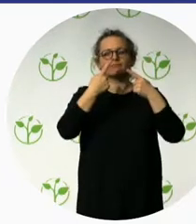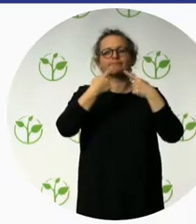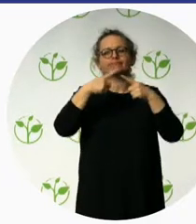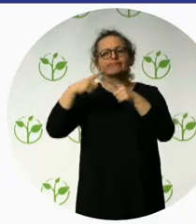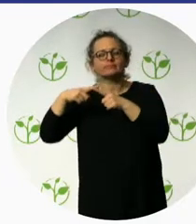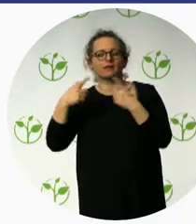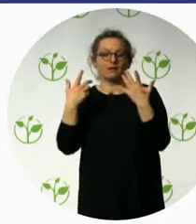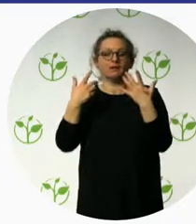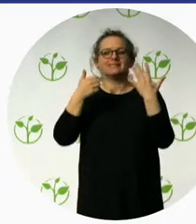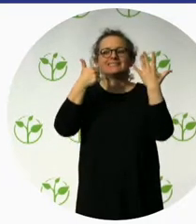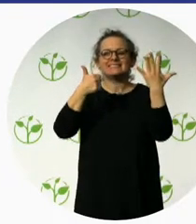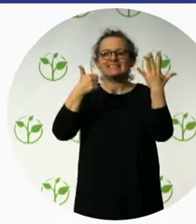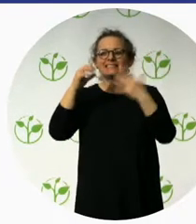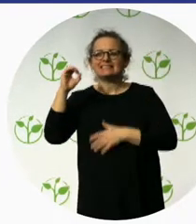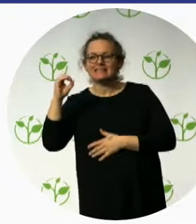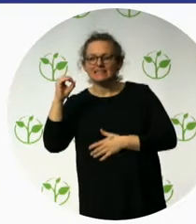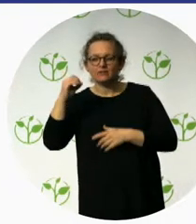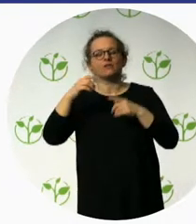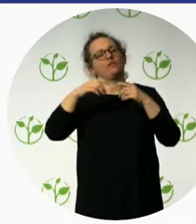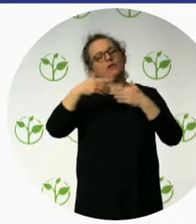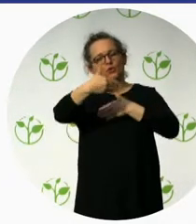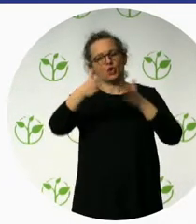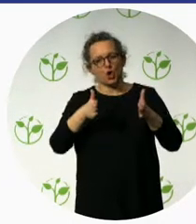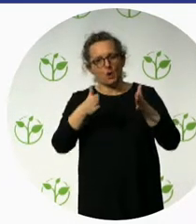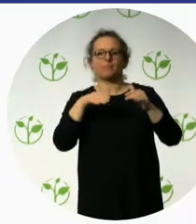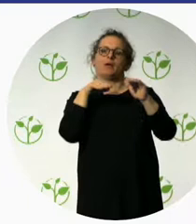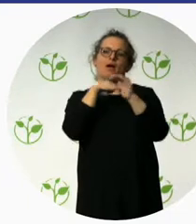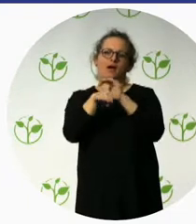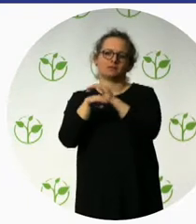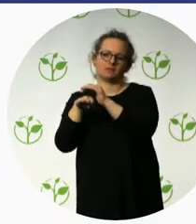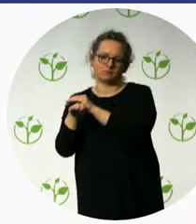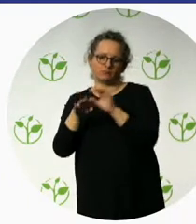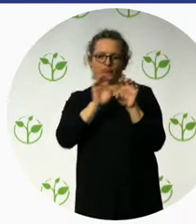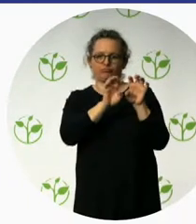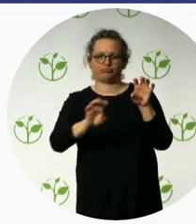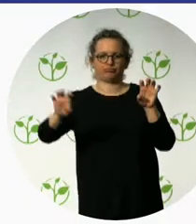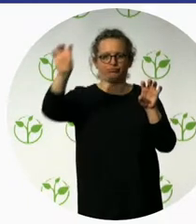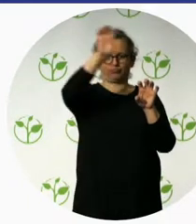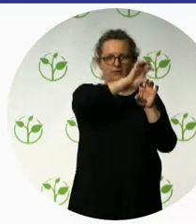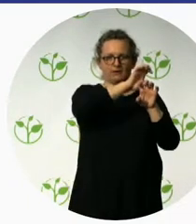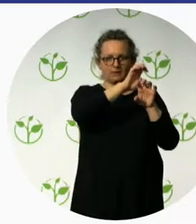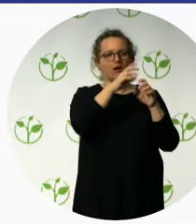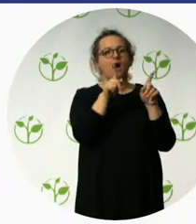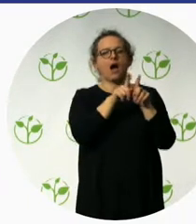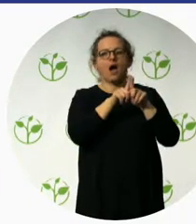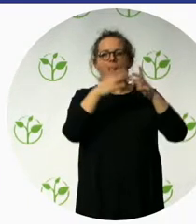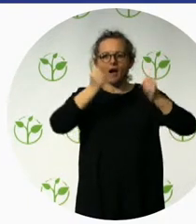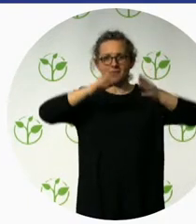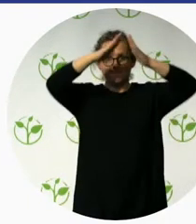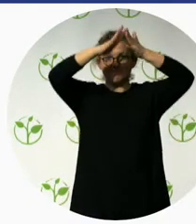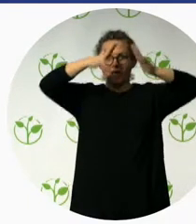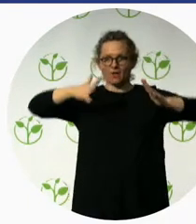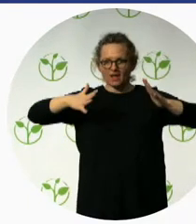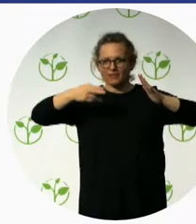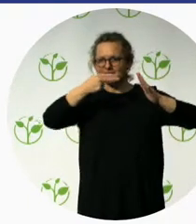in the Dolomites, actually, close to Cortina. And we have a property in Ischia Island, and we also